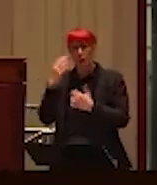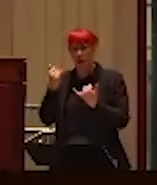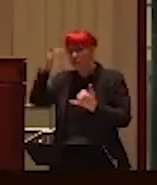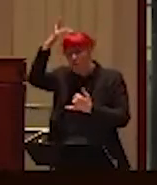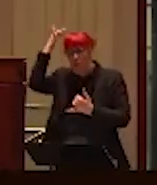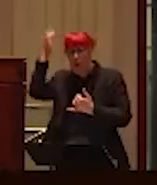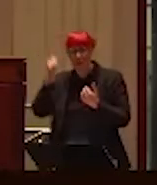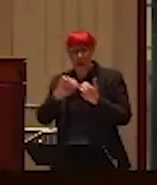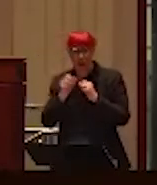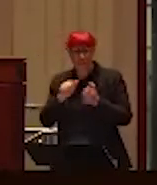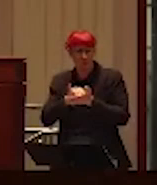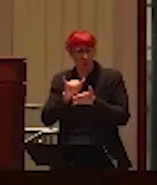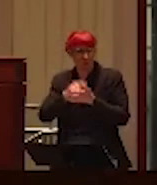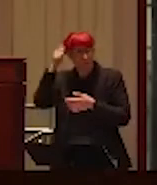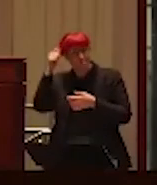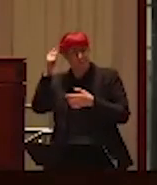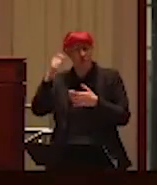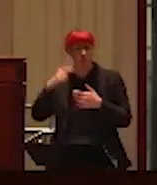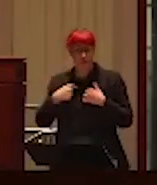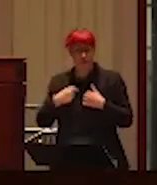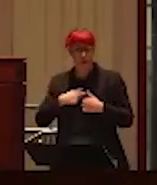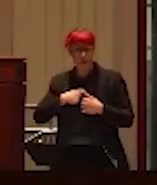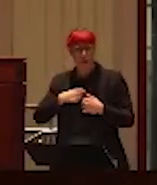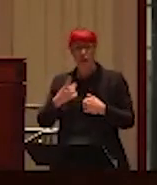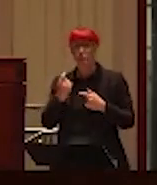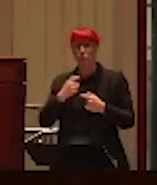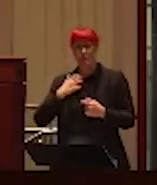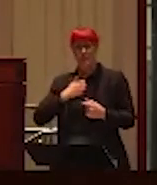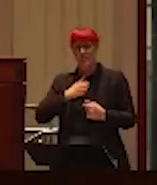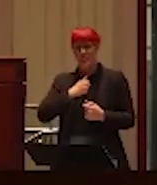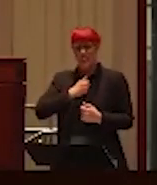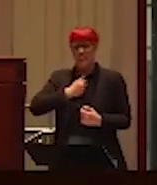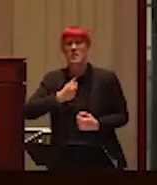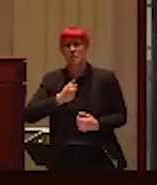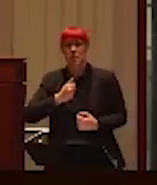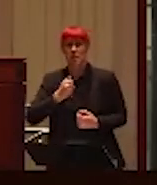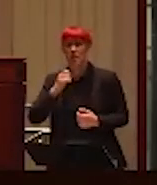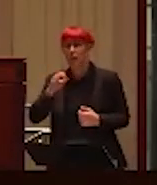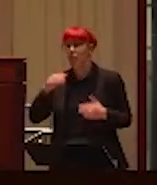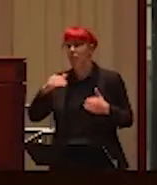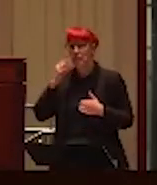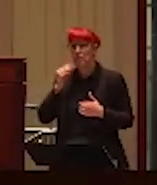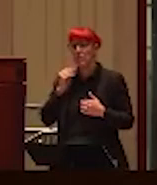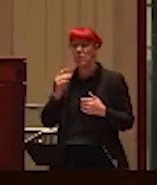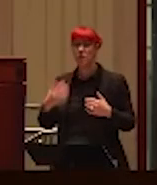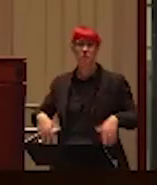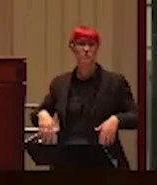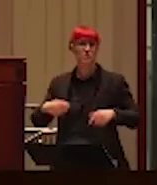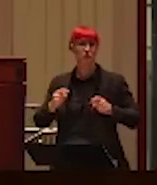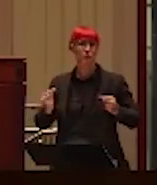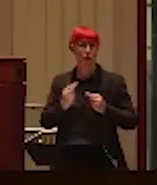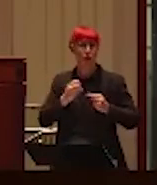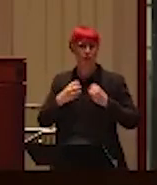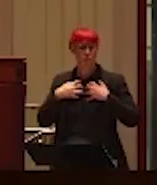that? it was my chest hair. She grabbed me up by the shirt and yank on it, which if you haven't had that done to you, I can tell you it's painful. Um,